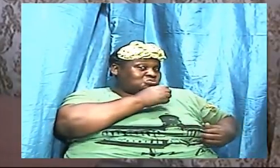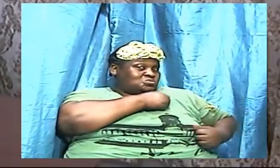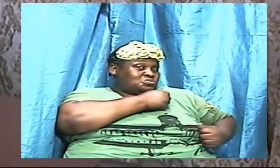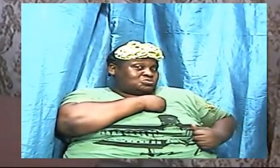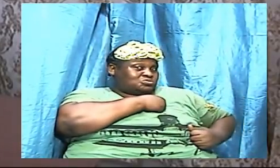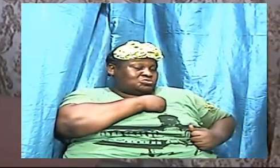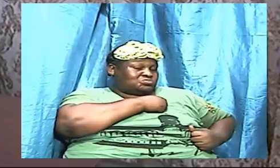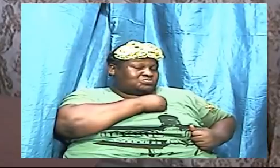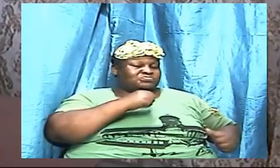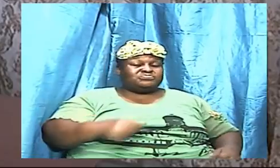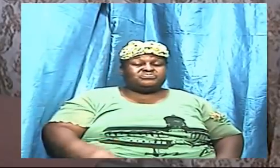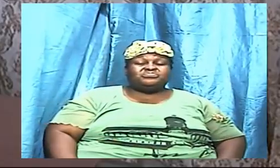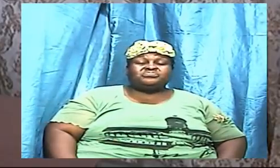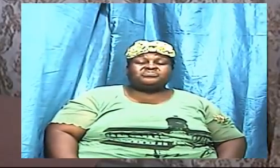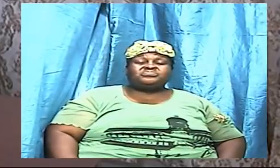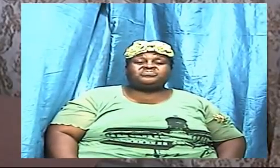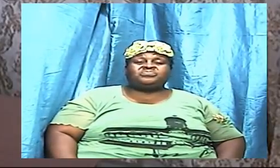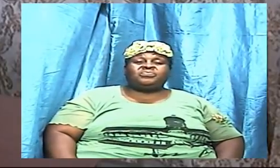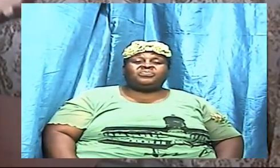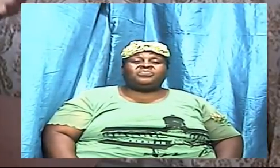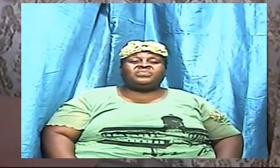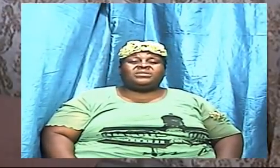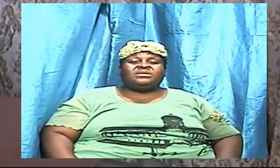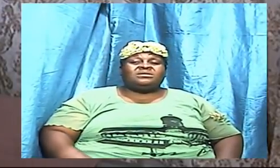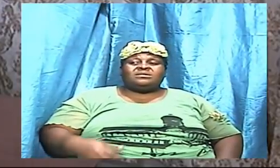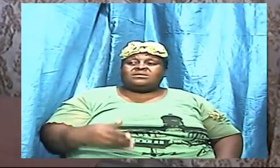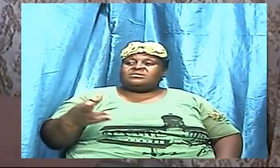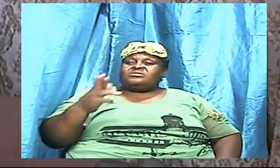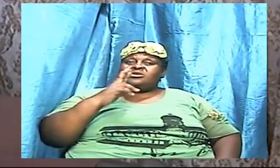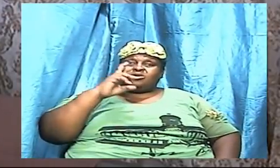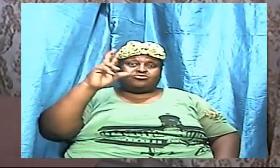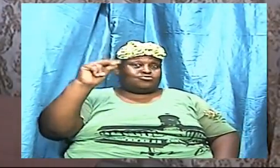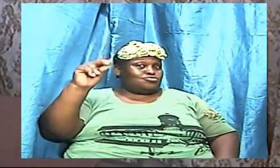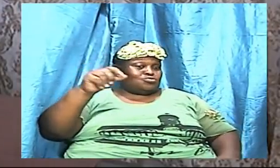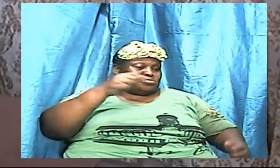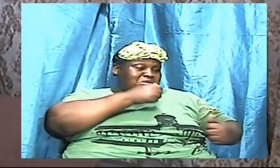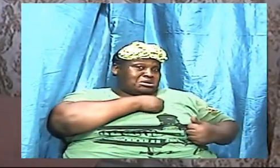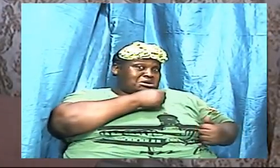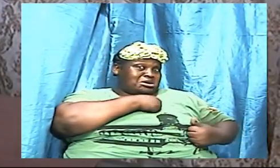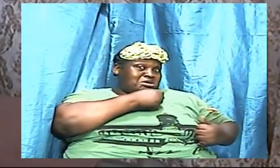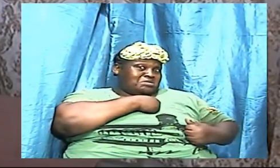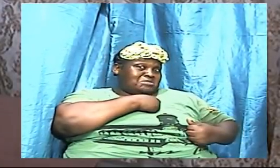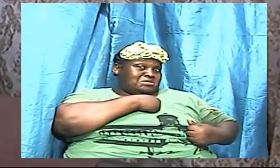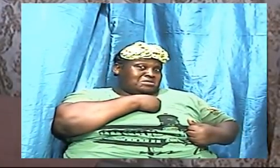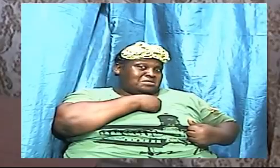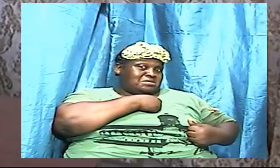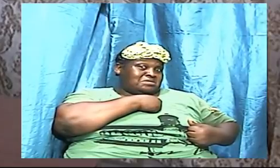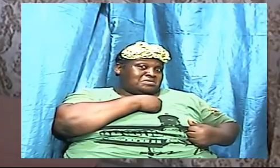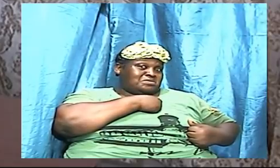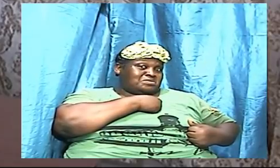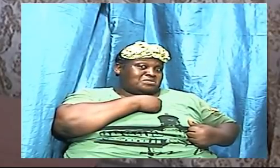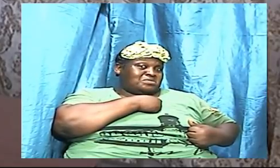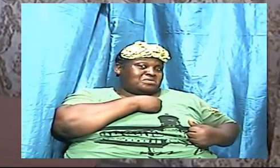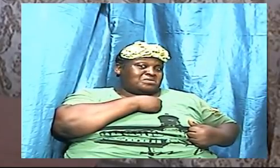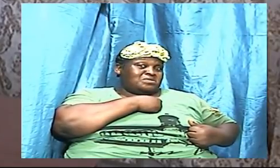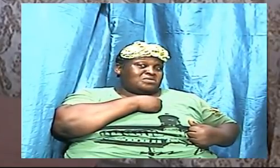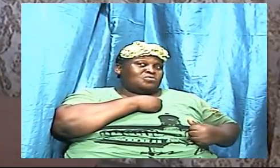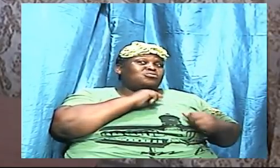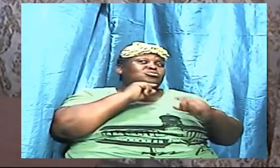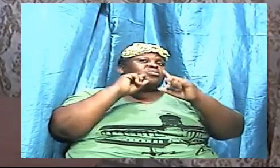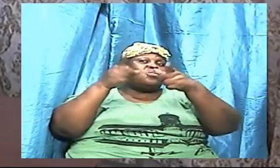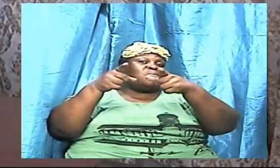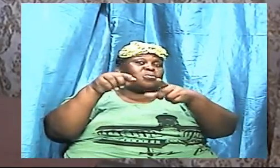last week. There are no armies that would dare to engage in battle.